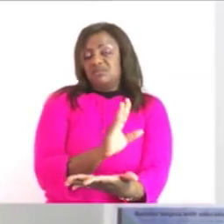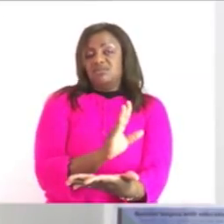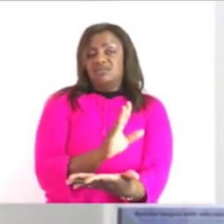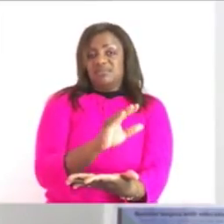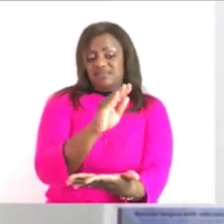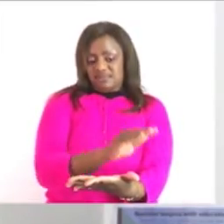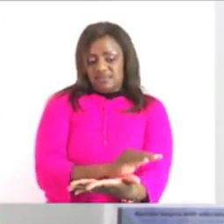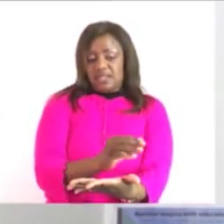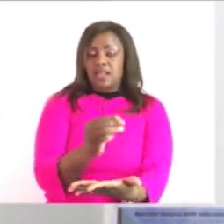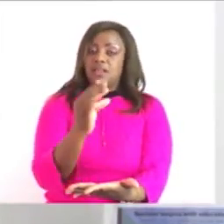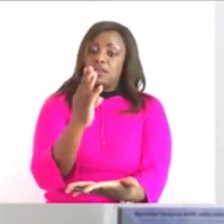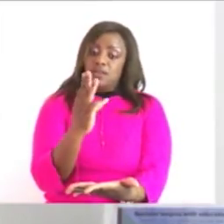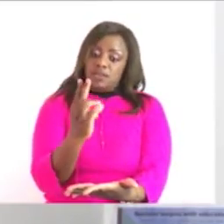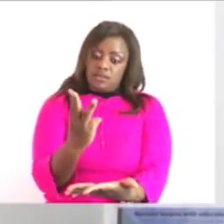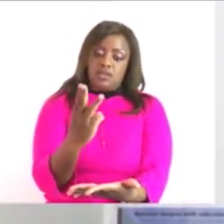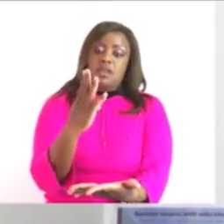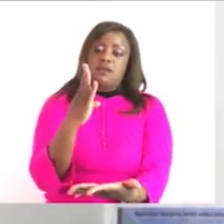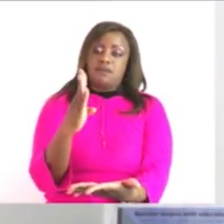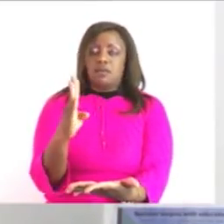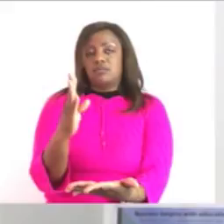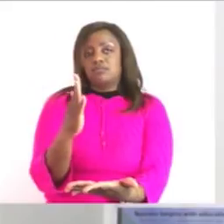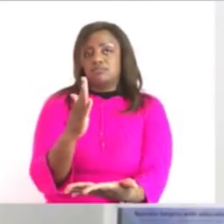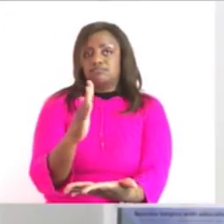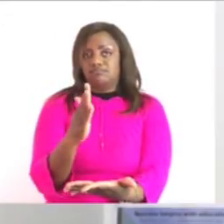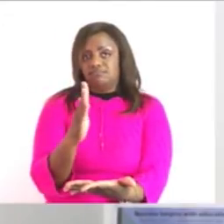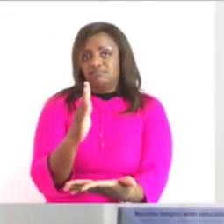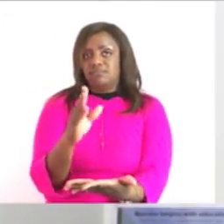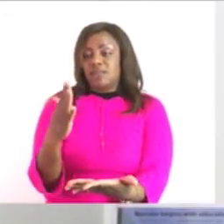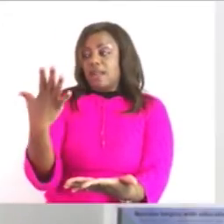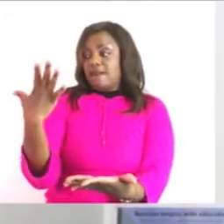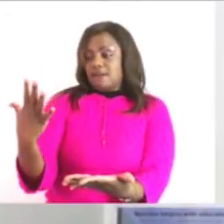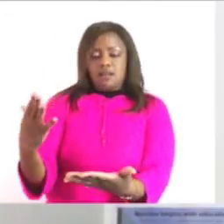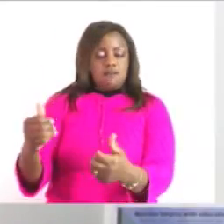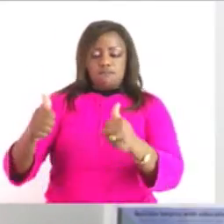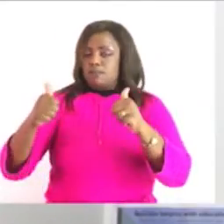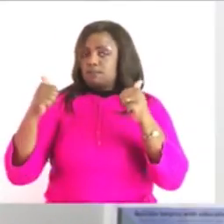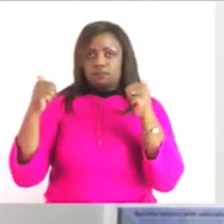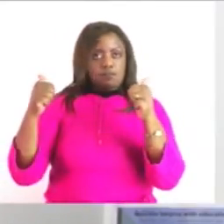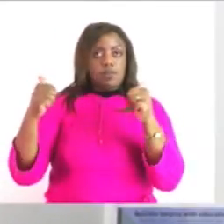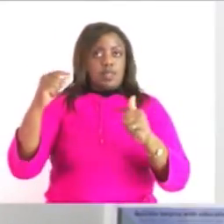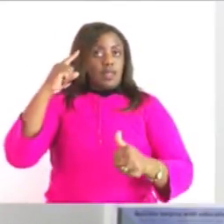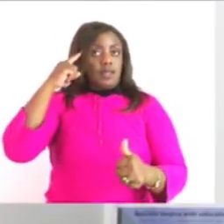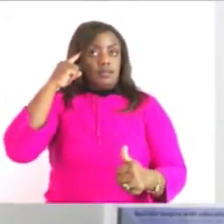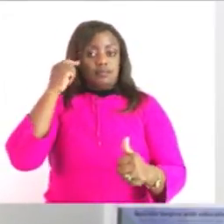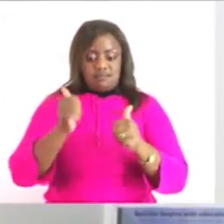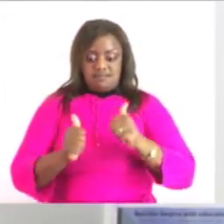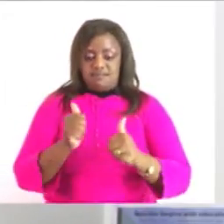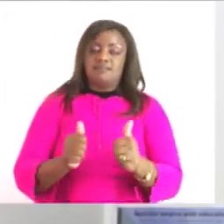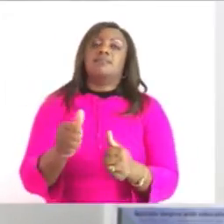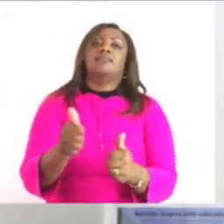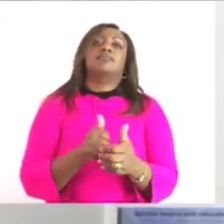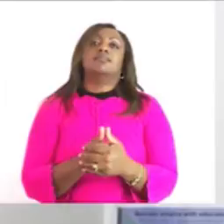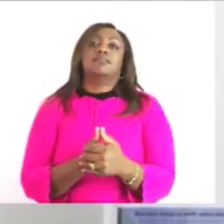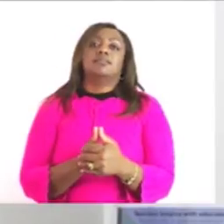5 4 3 2 1 and zero on the scale